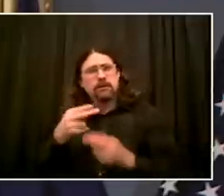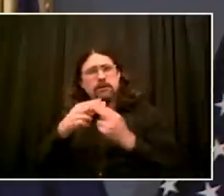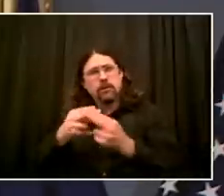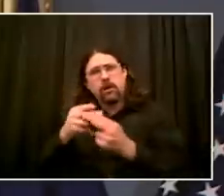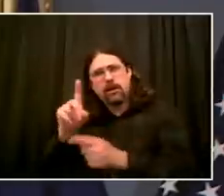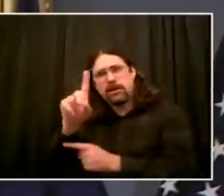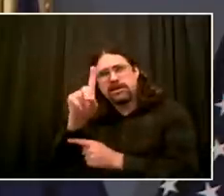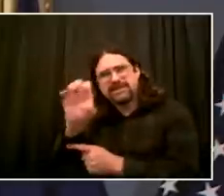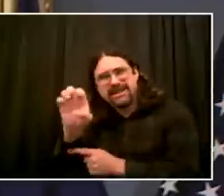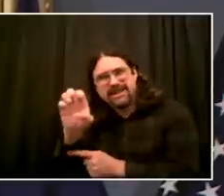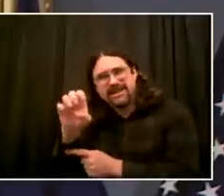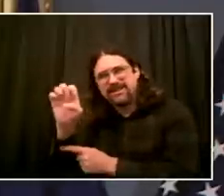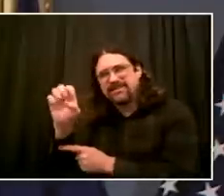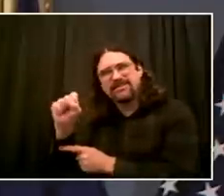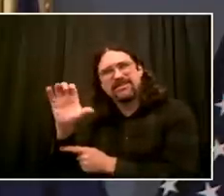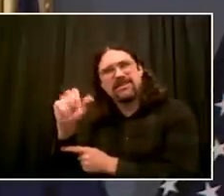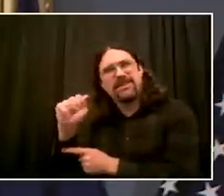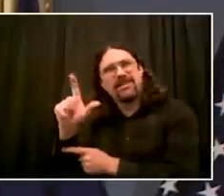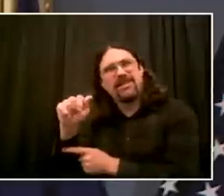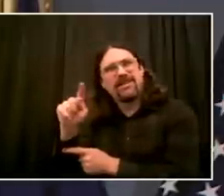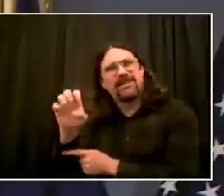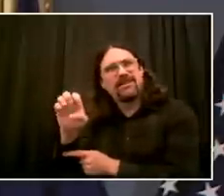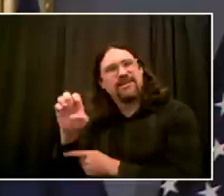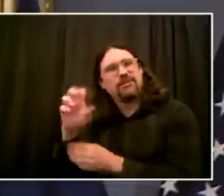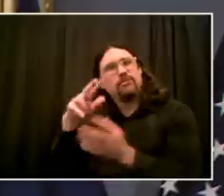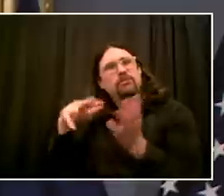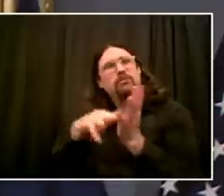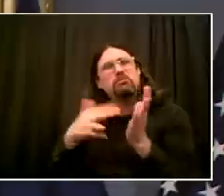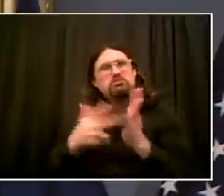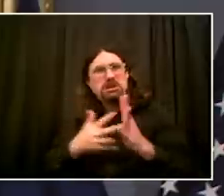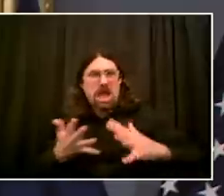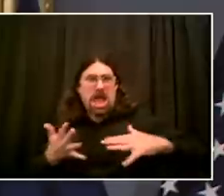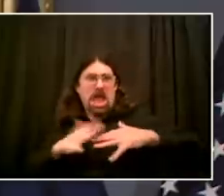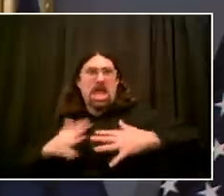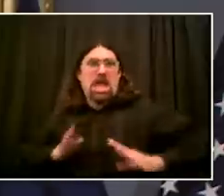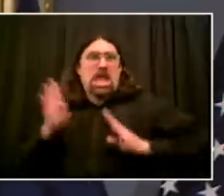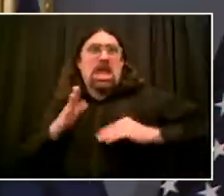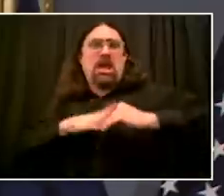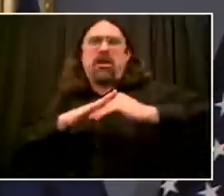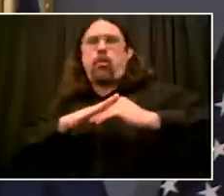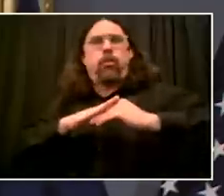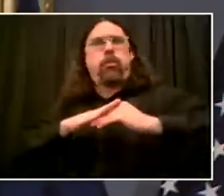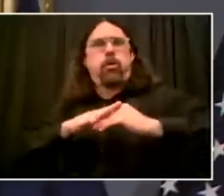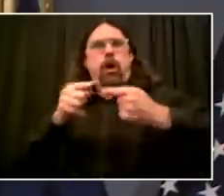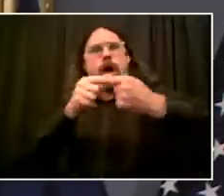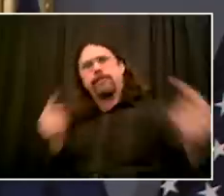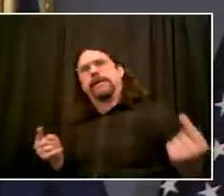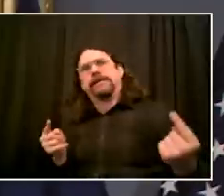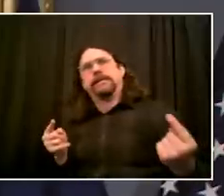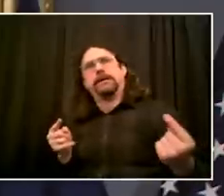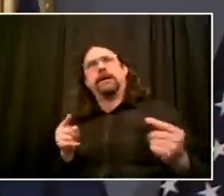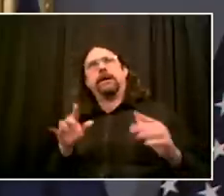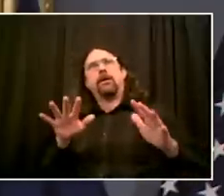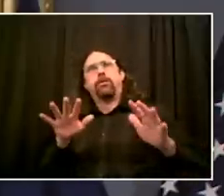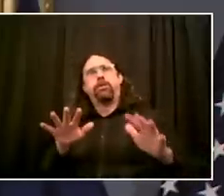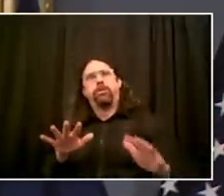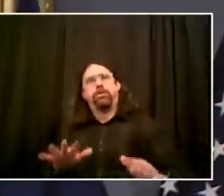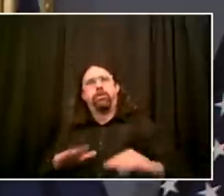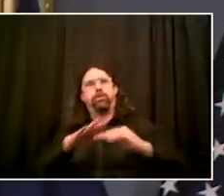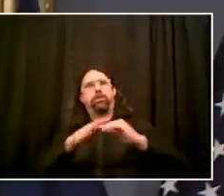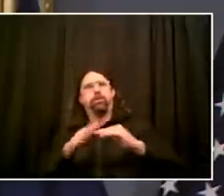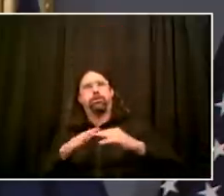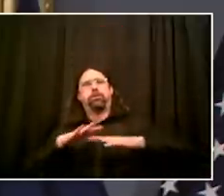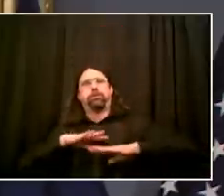of the NYPD of the past. And let's be blunt about this. Many people are commenting. I don't blame them if their frame of reference is just the last few years.